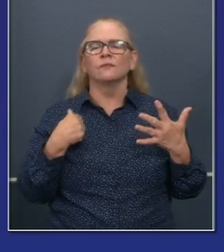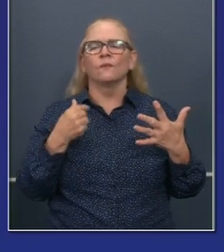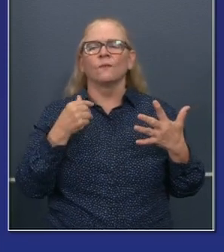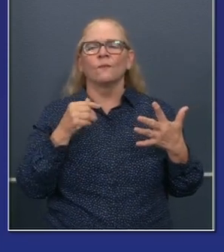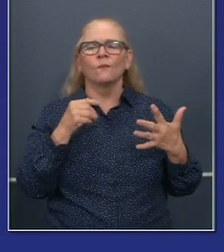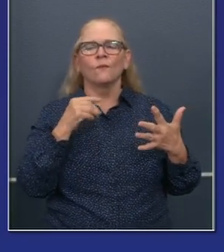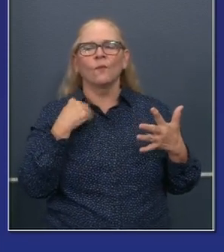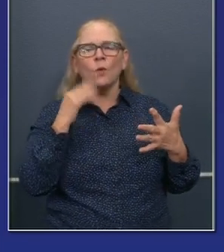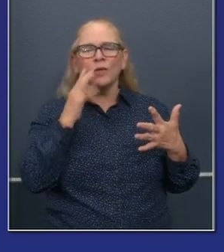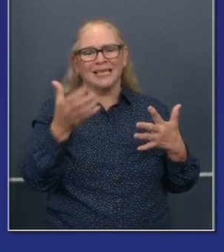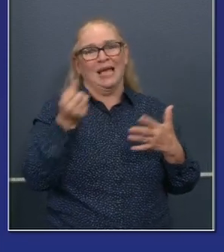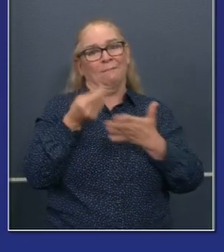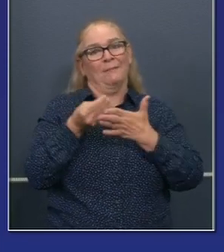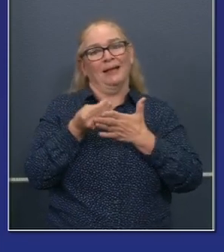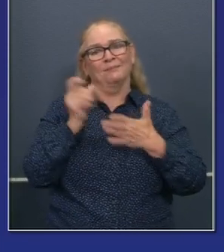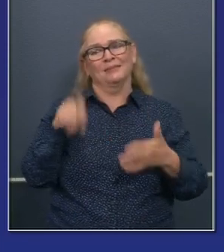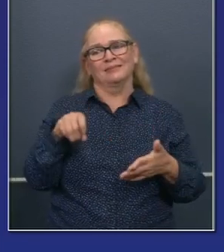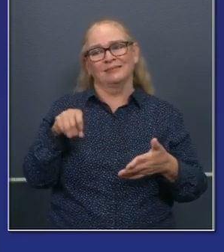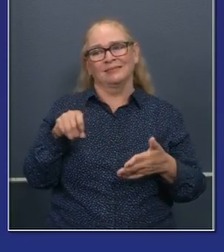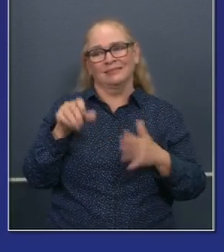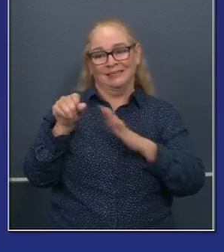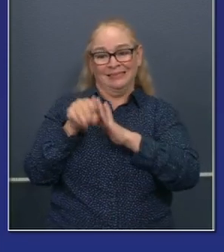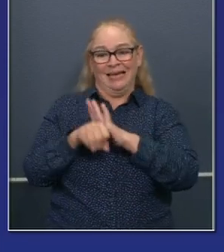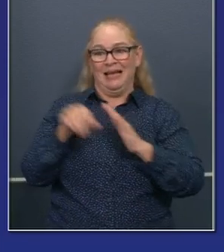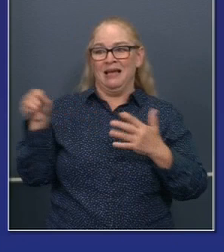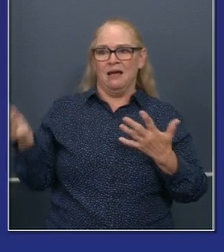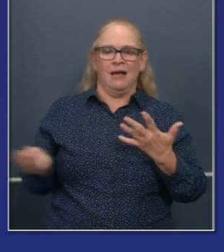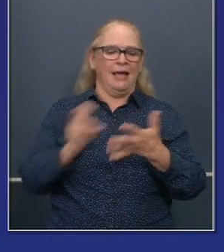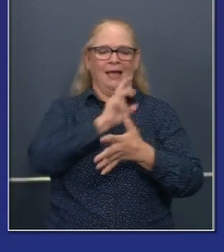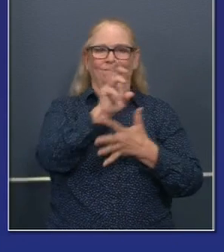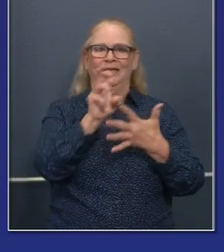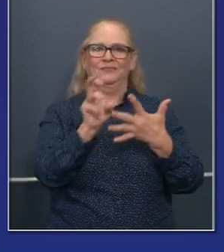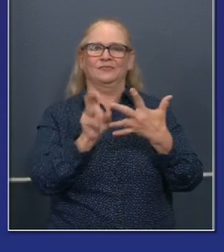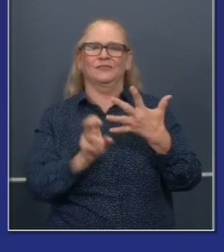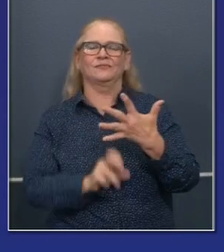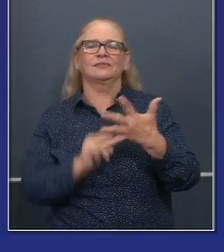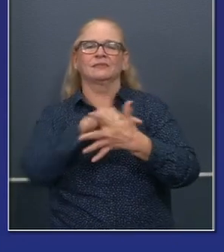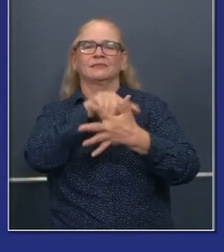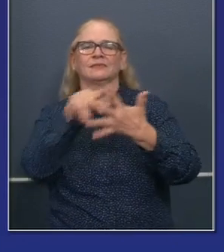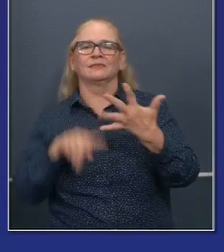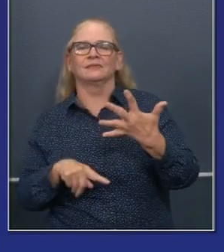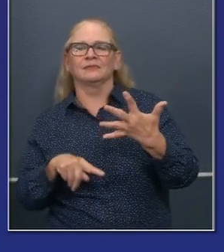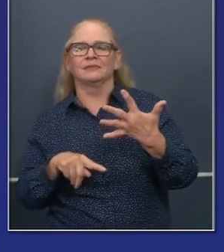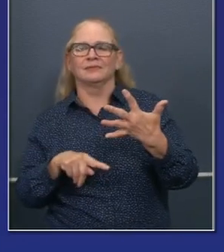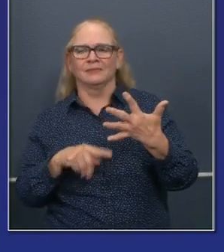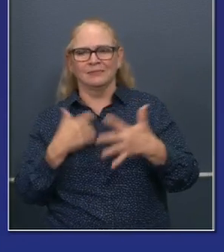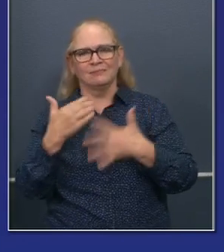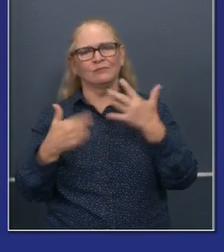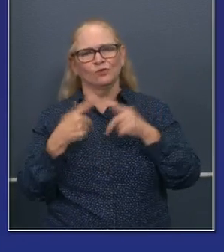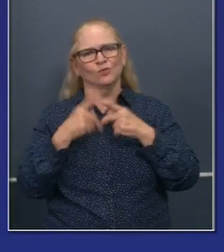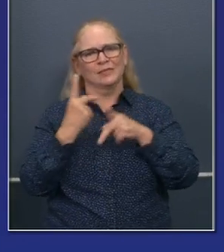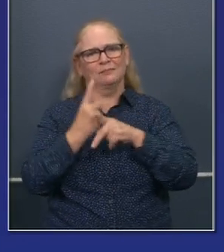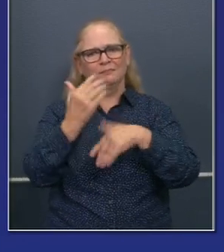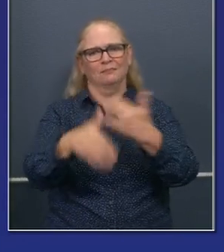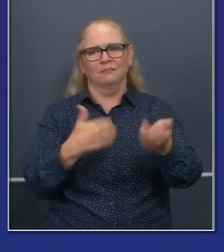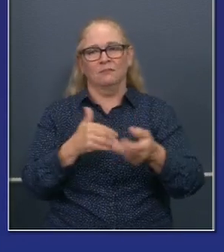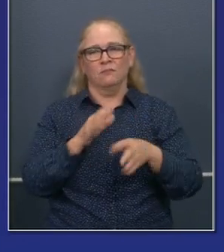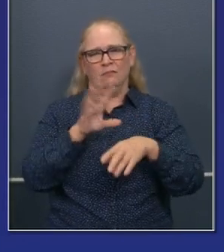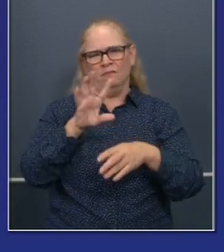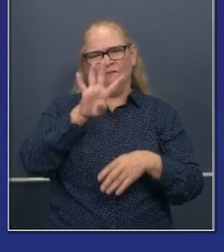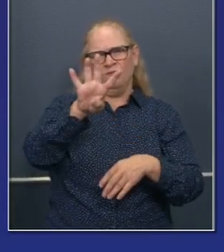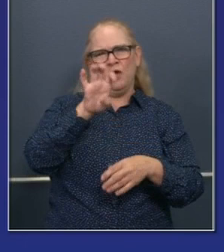quicker, little bit faster, hundreds of millions of dollars. Um, well, in excess of $400 million that